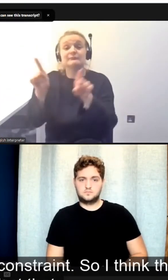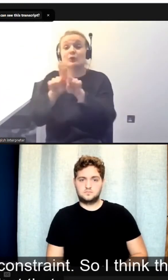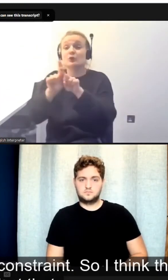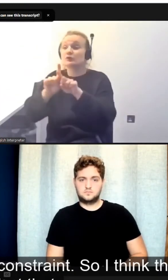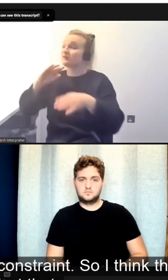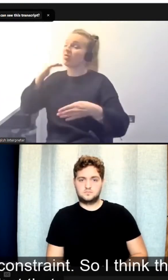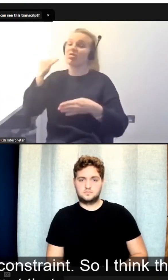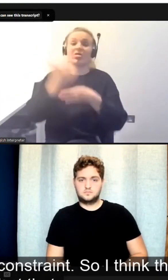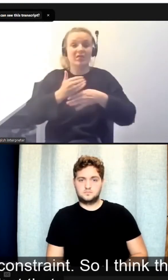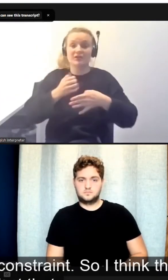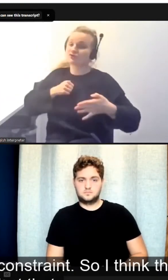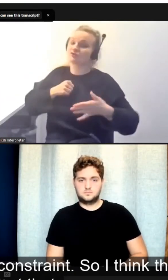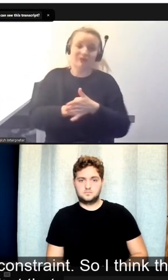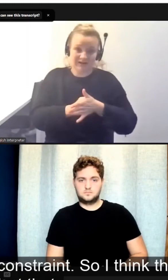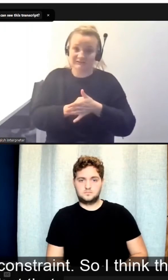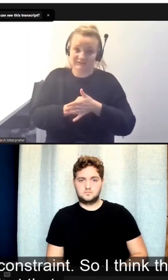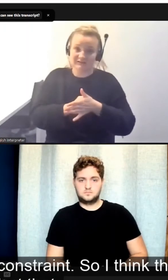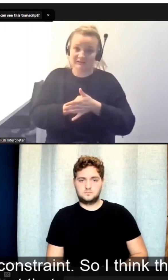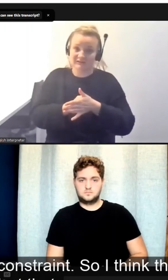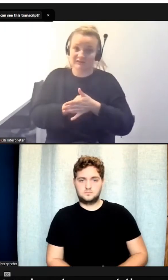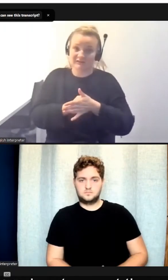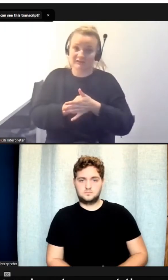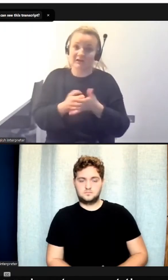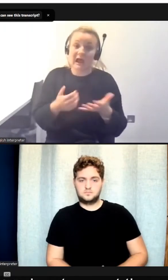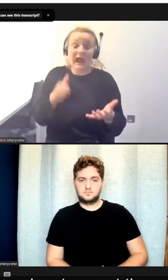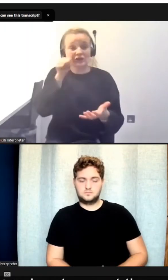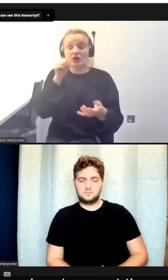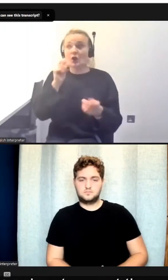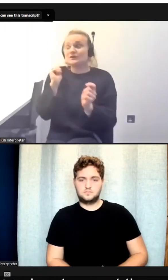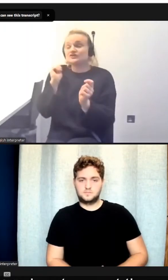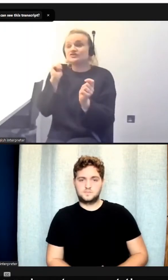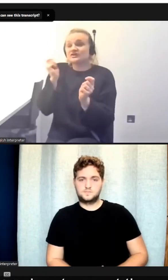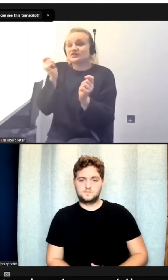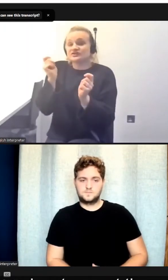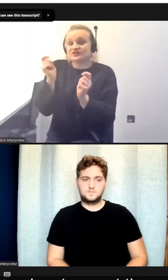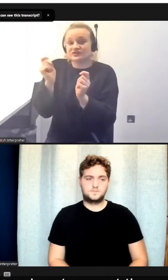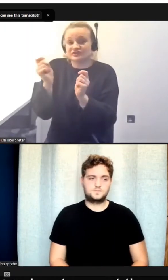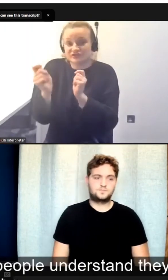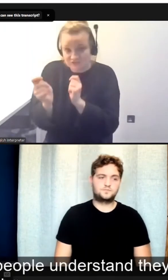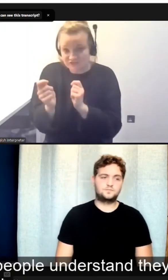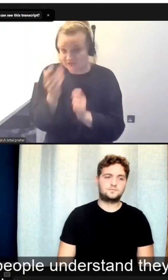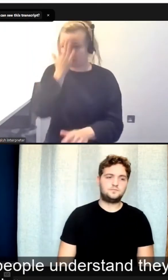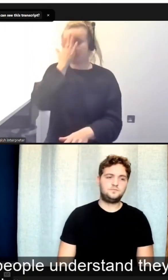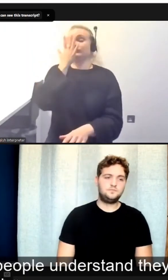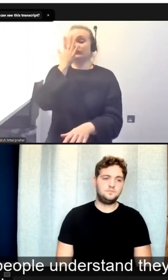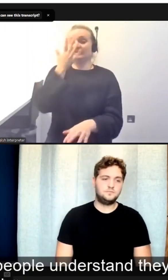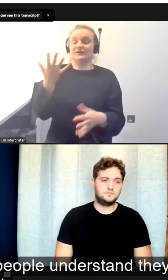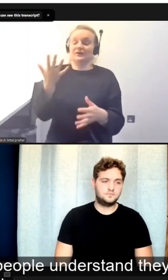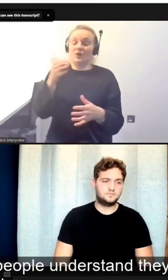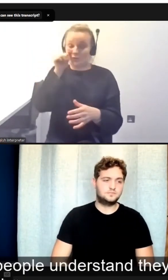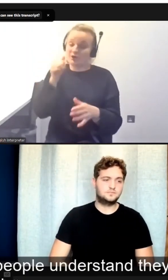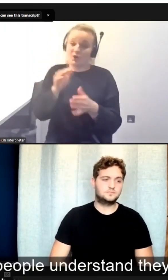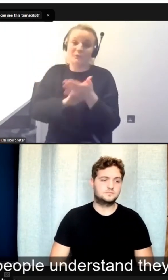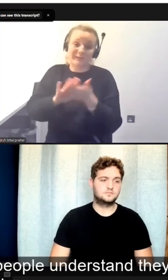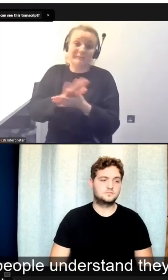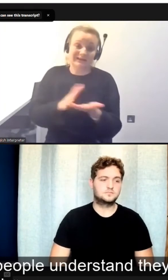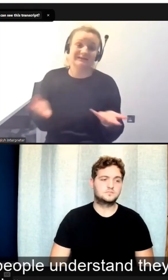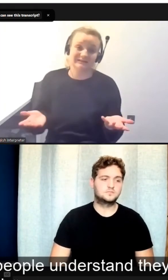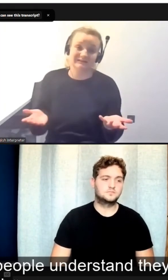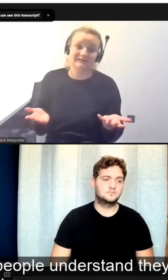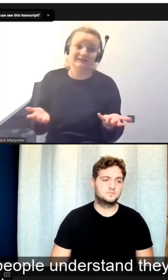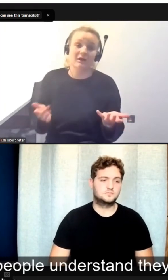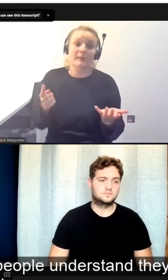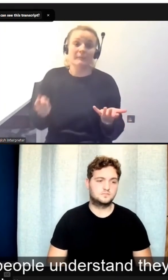and nevermind the fact that things change, you know, when you least expect them. So I think building a